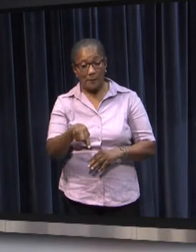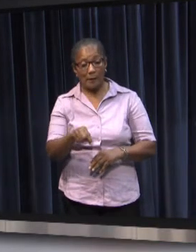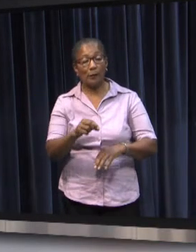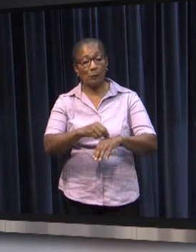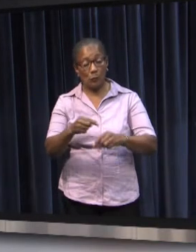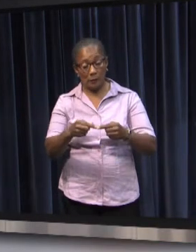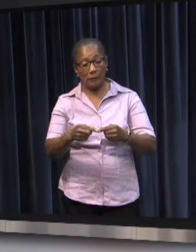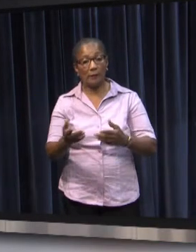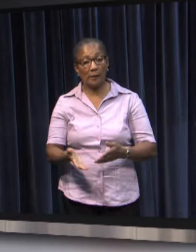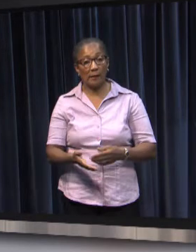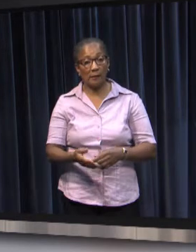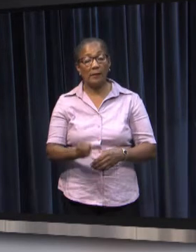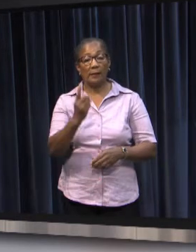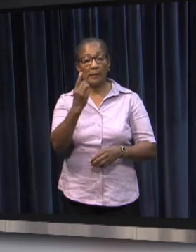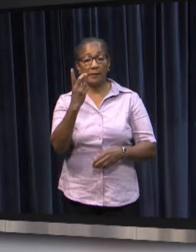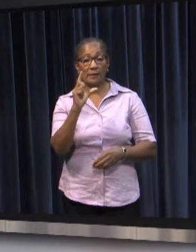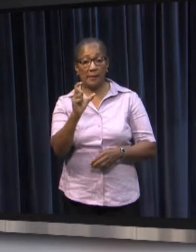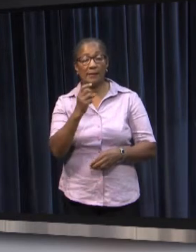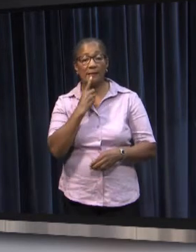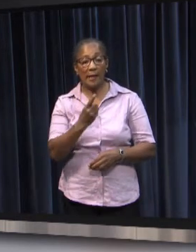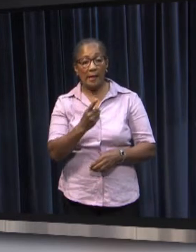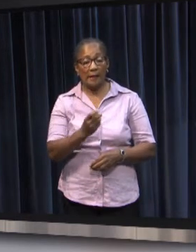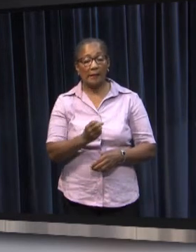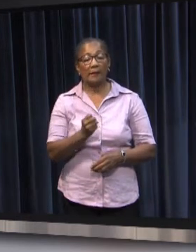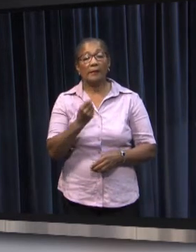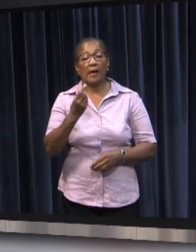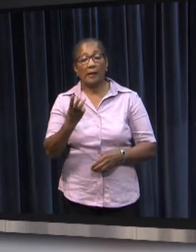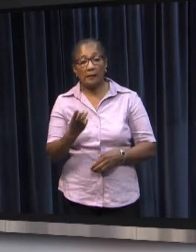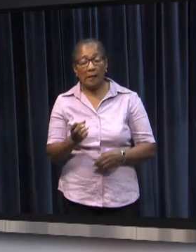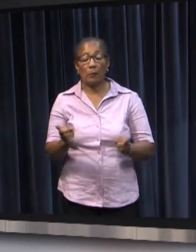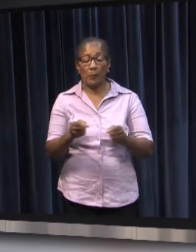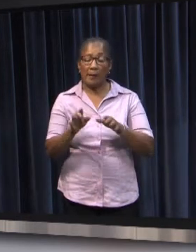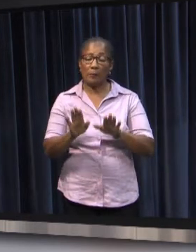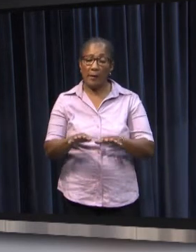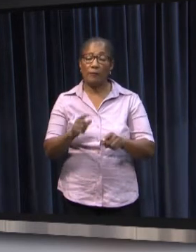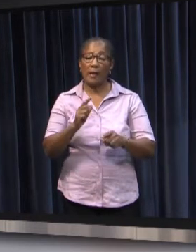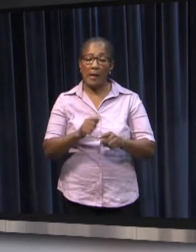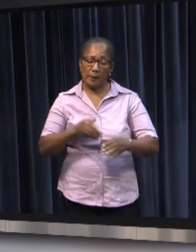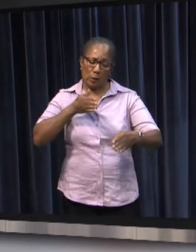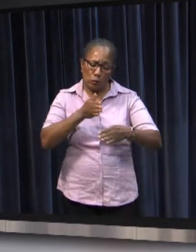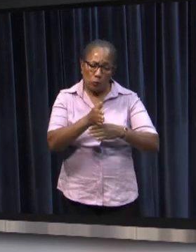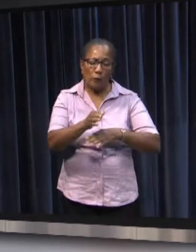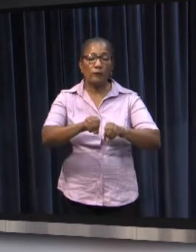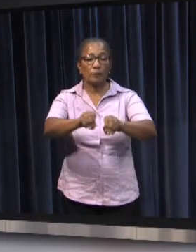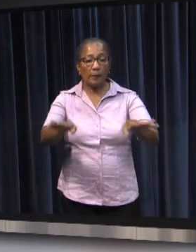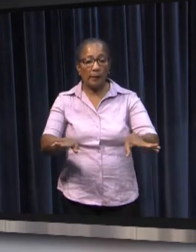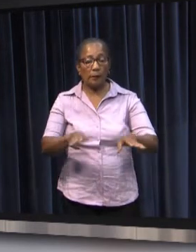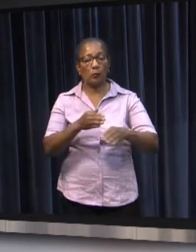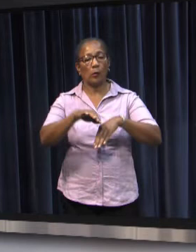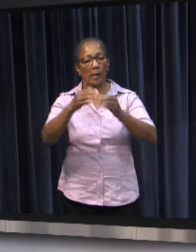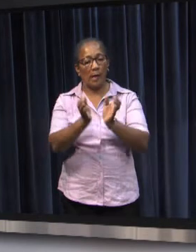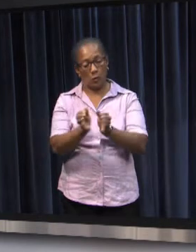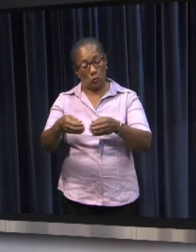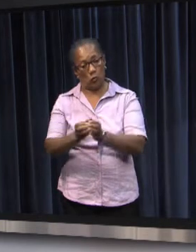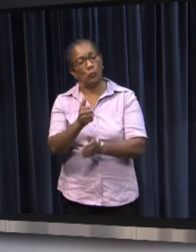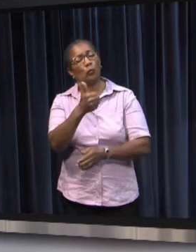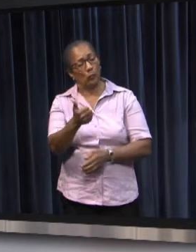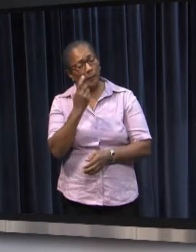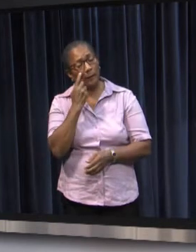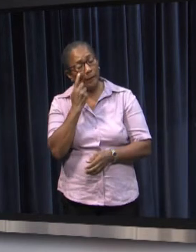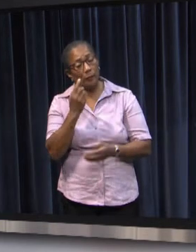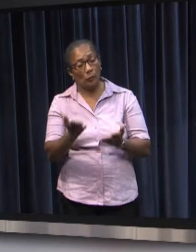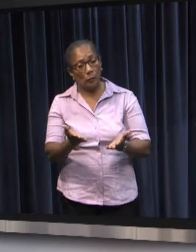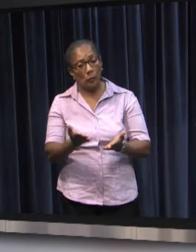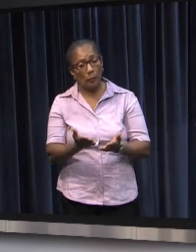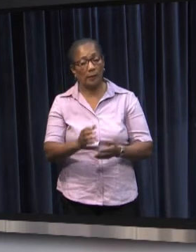Commissioner would like the number to be limited and let further spreading be closely monitored by all involved. That is why